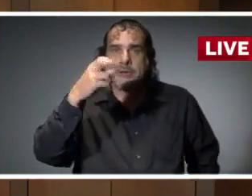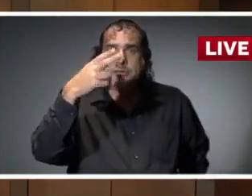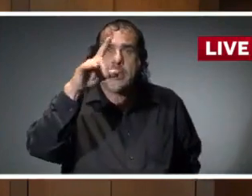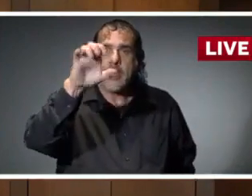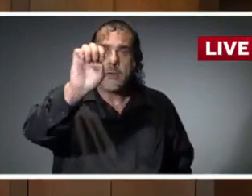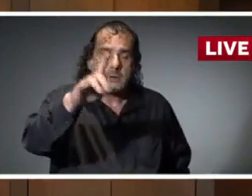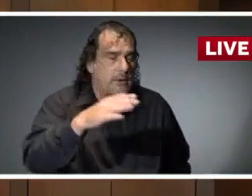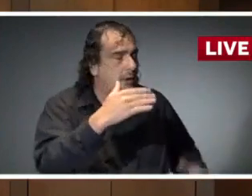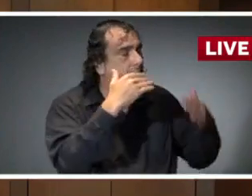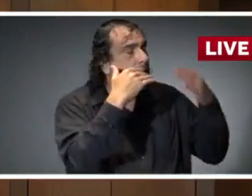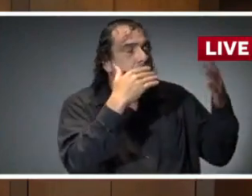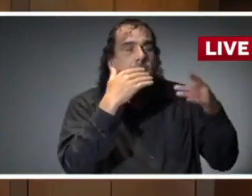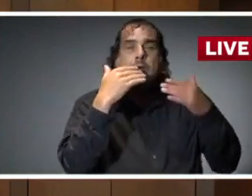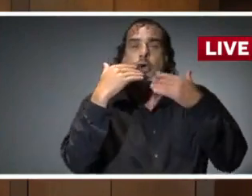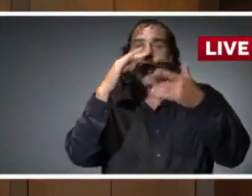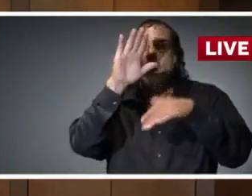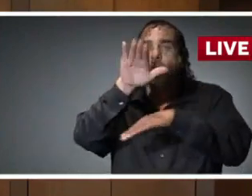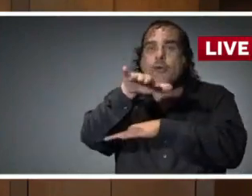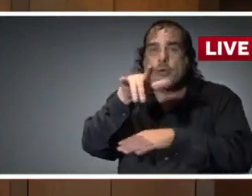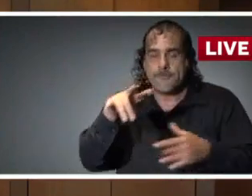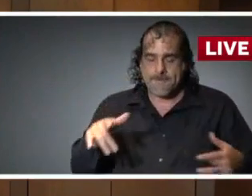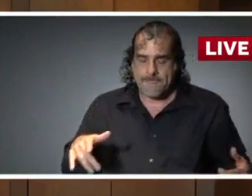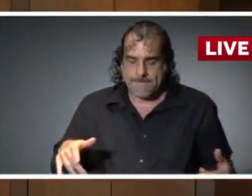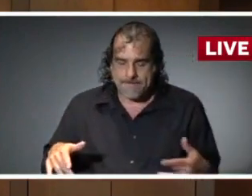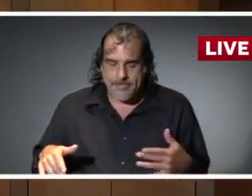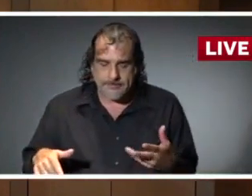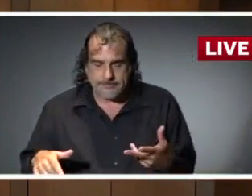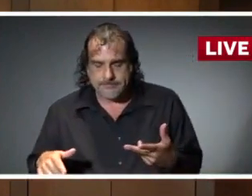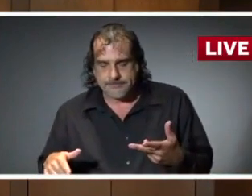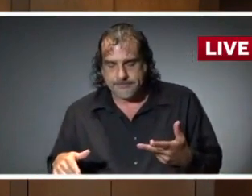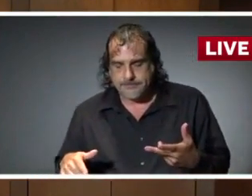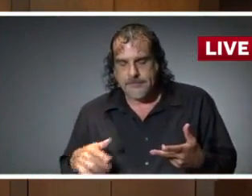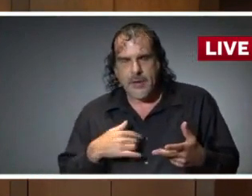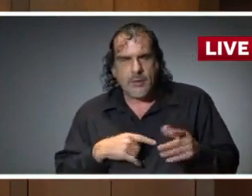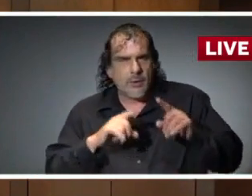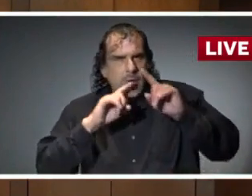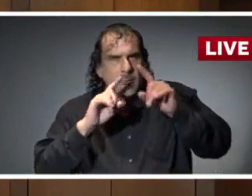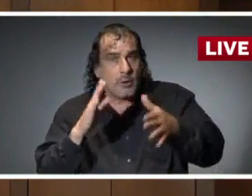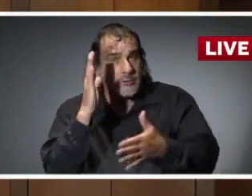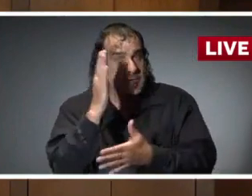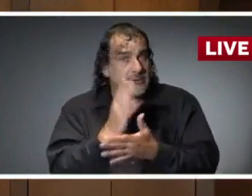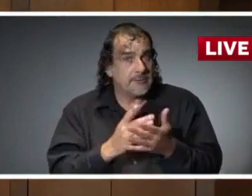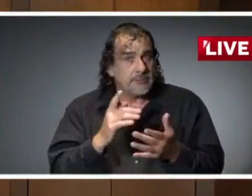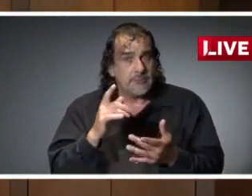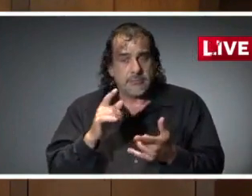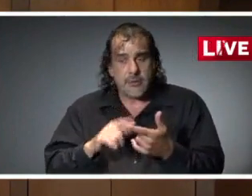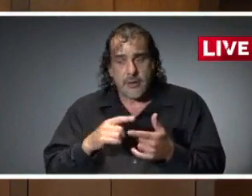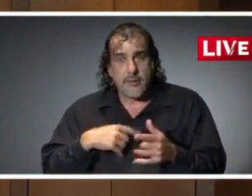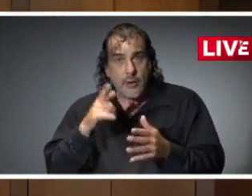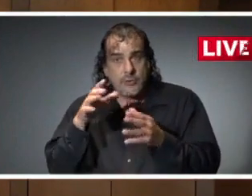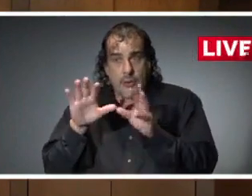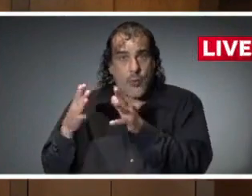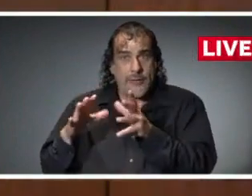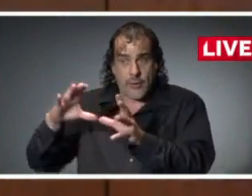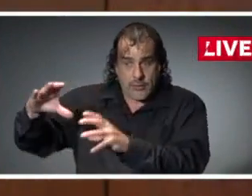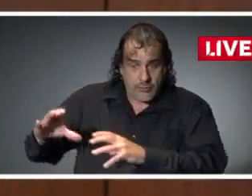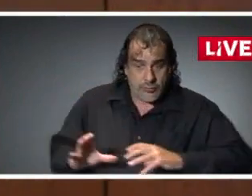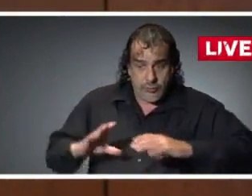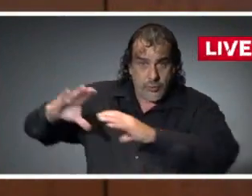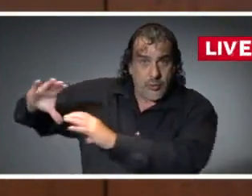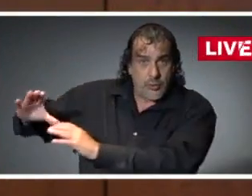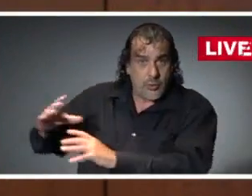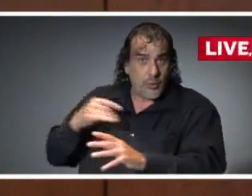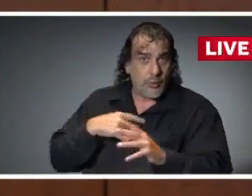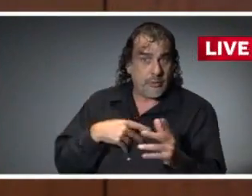Afternoon, everyone. I want to report some slight changes in systems that we were tracking yesterday that